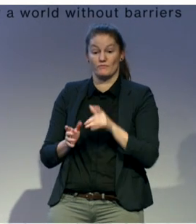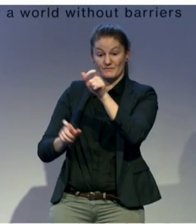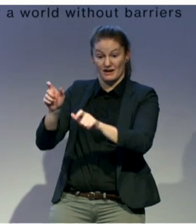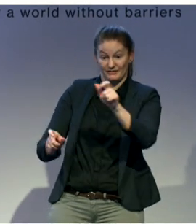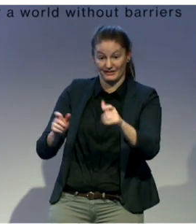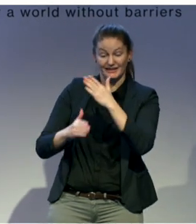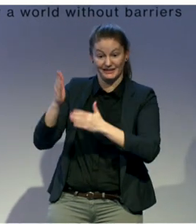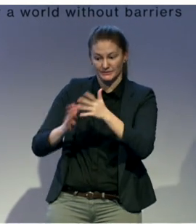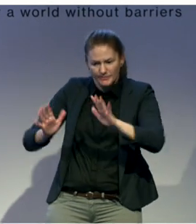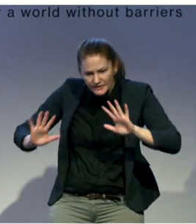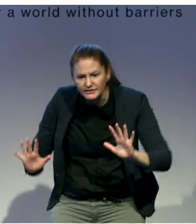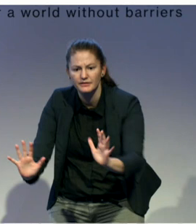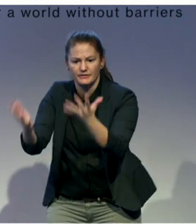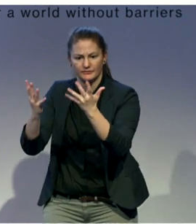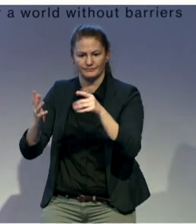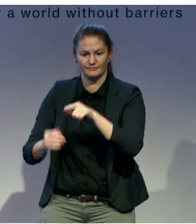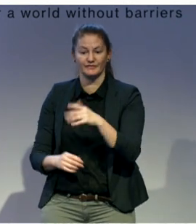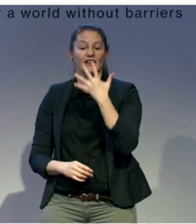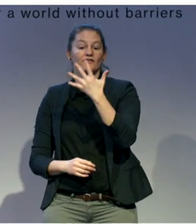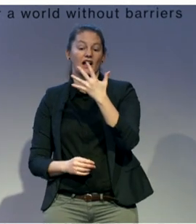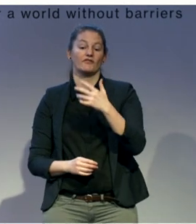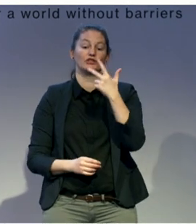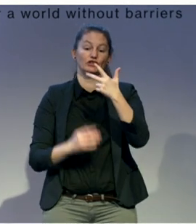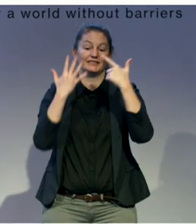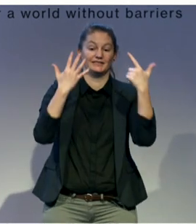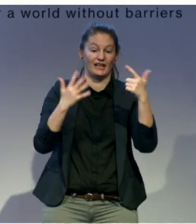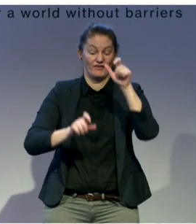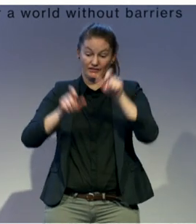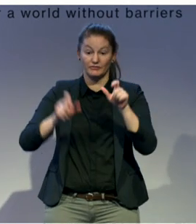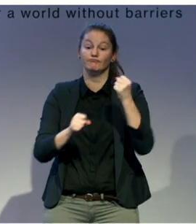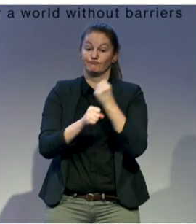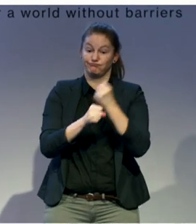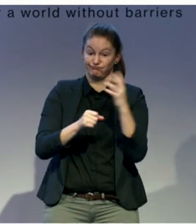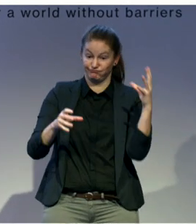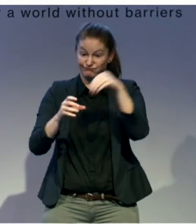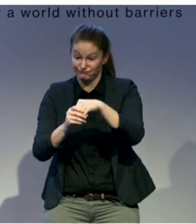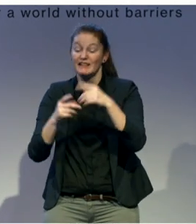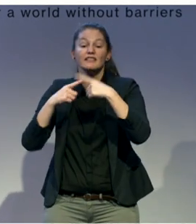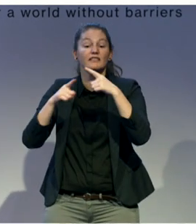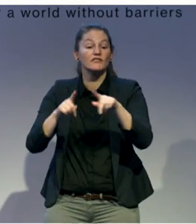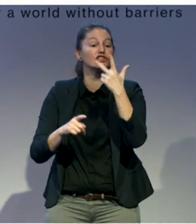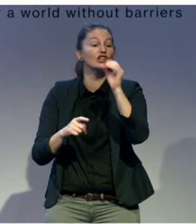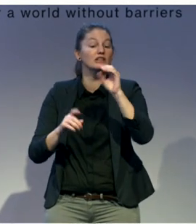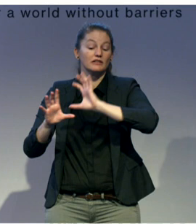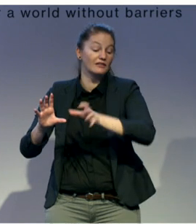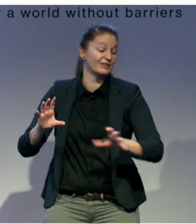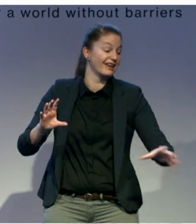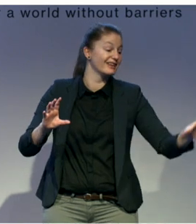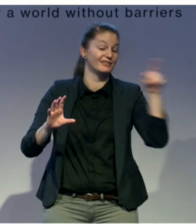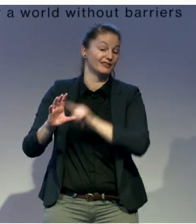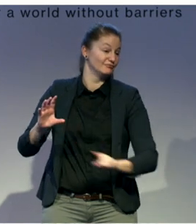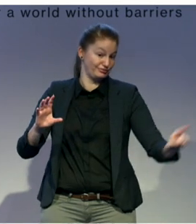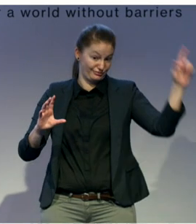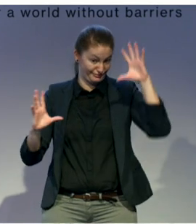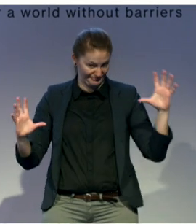537 staff now in more than 30 countries, and the areas I already mentioned around eye health, neglected